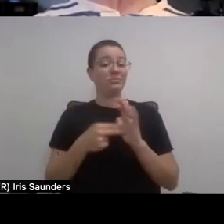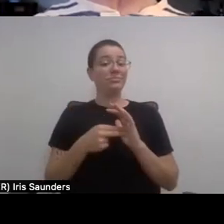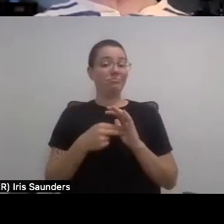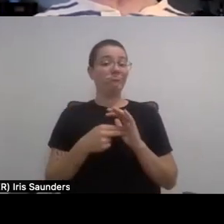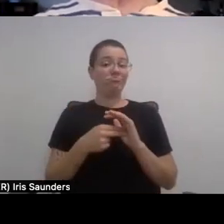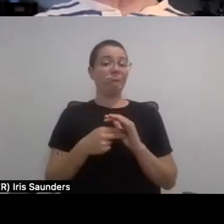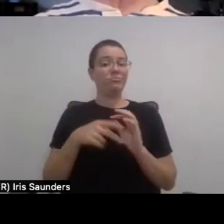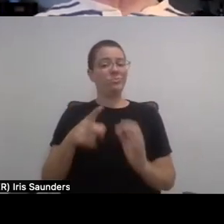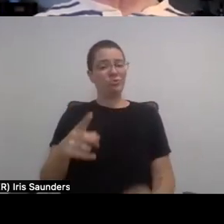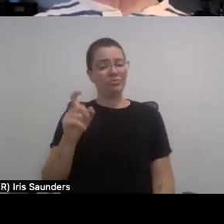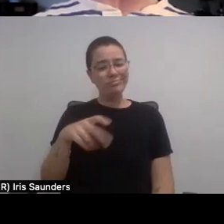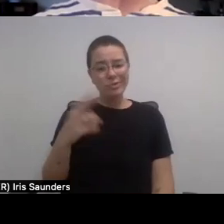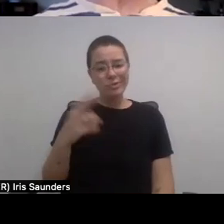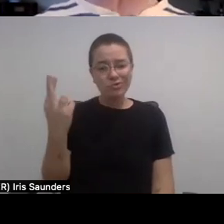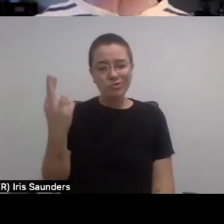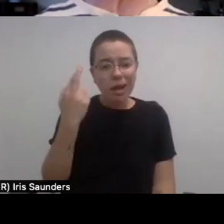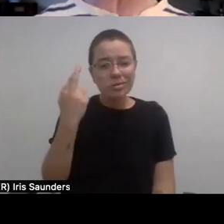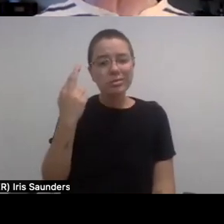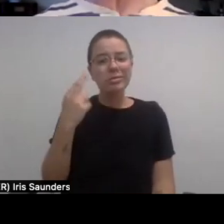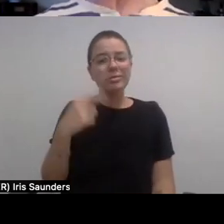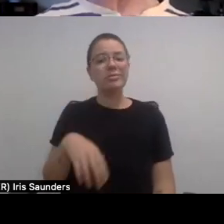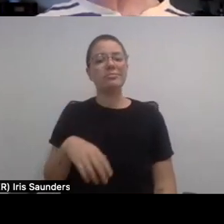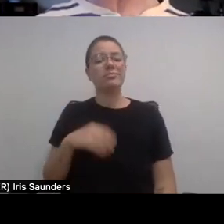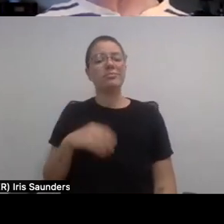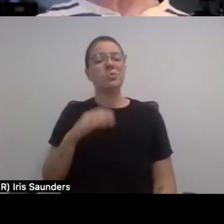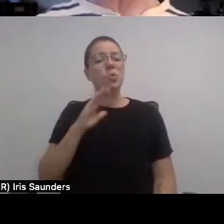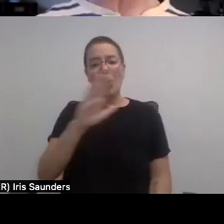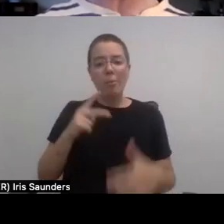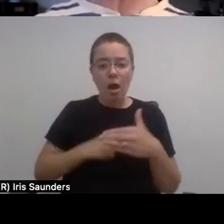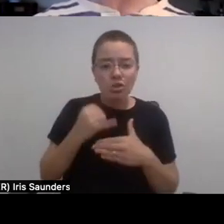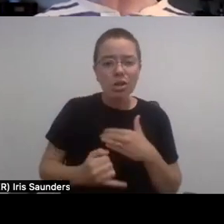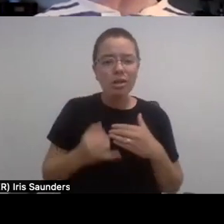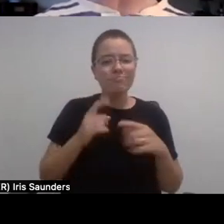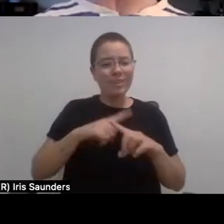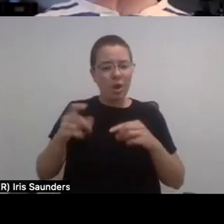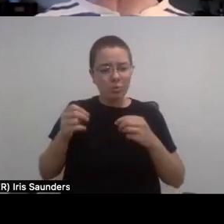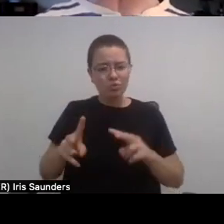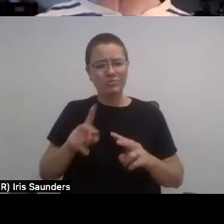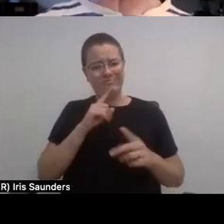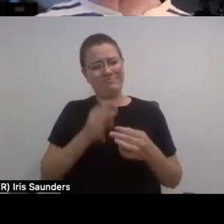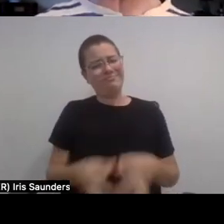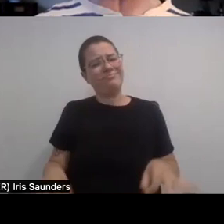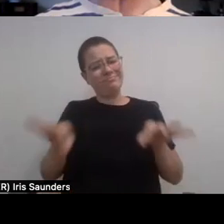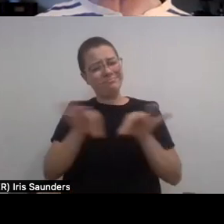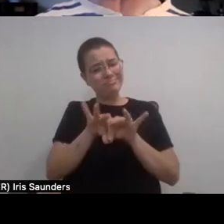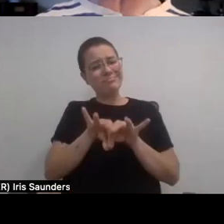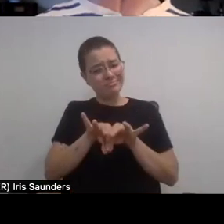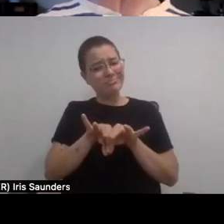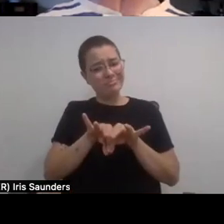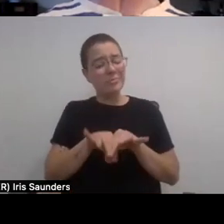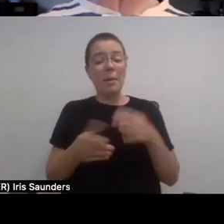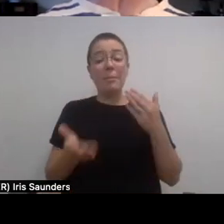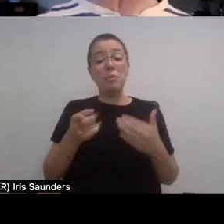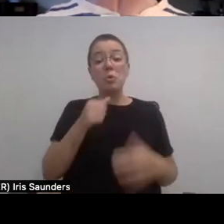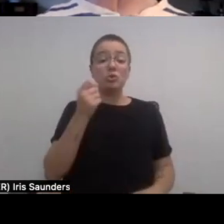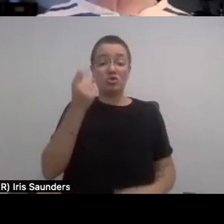of your projects, each of your opportunities are significant. And you may not know how they're significant now,